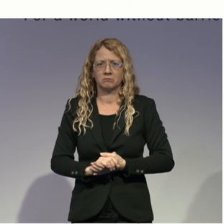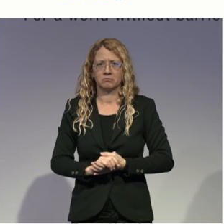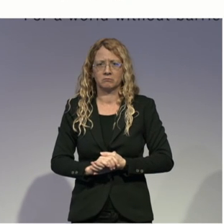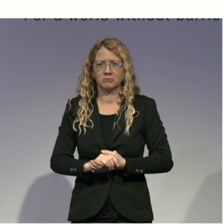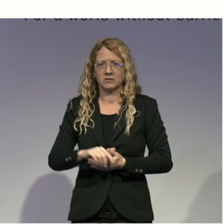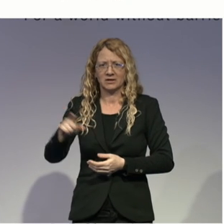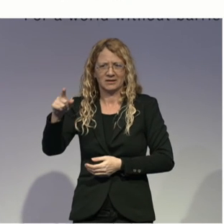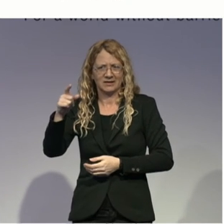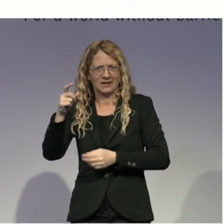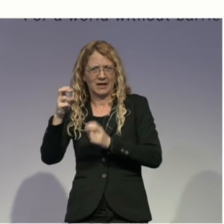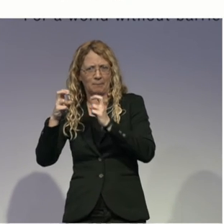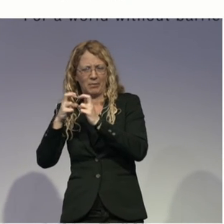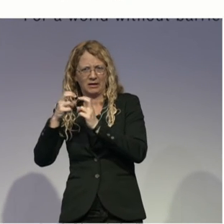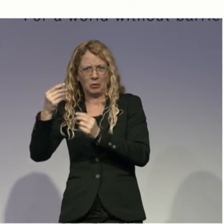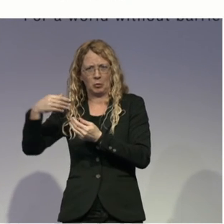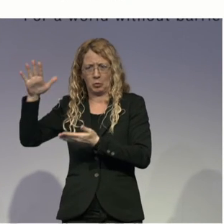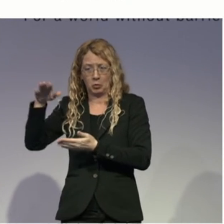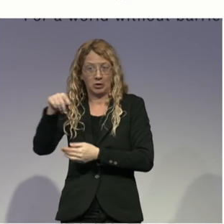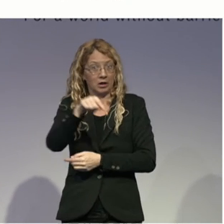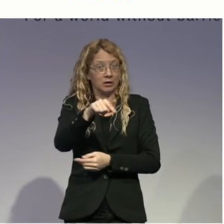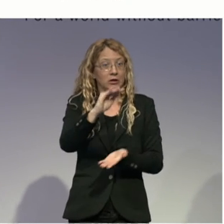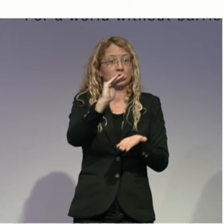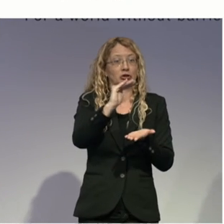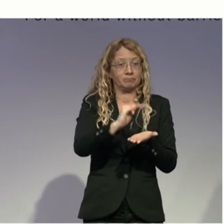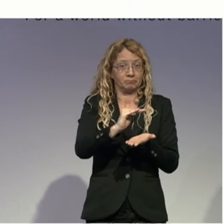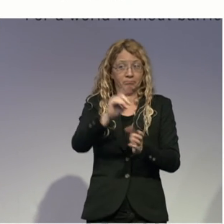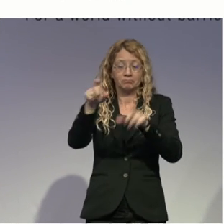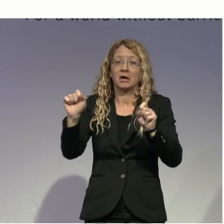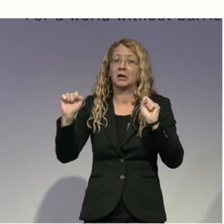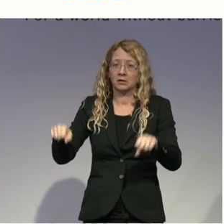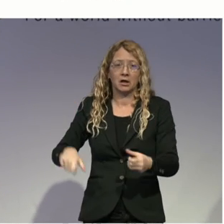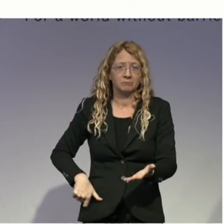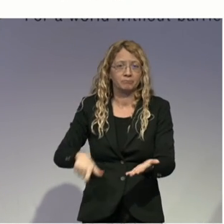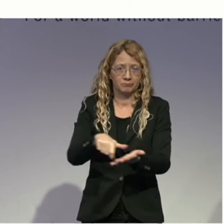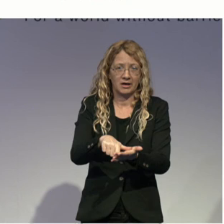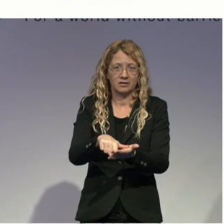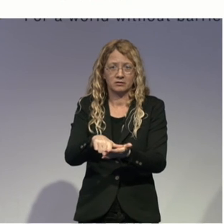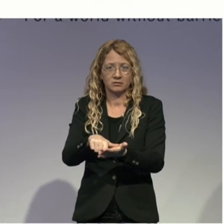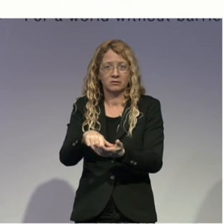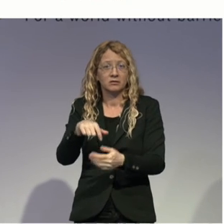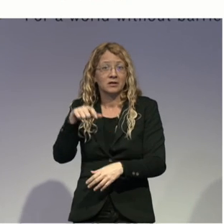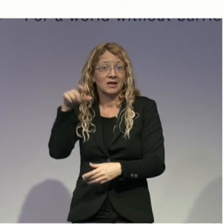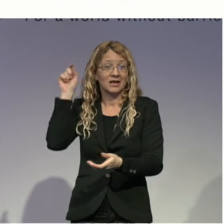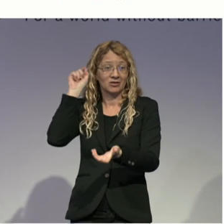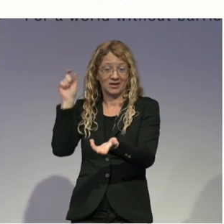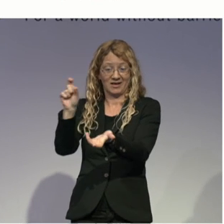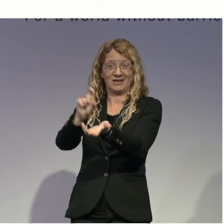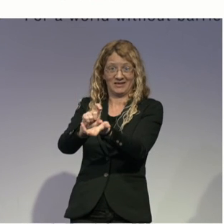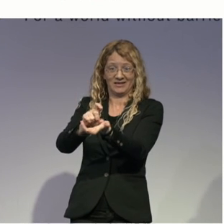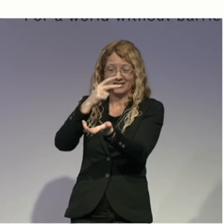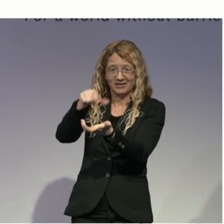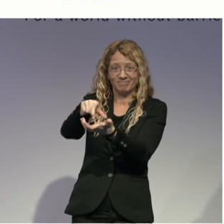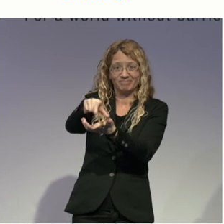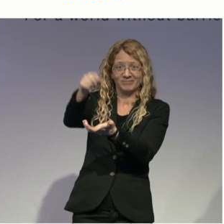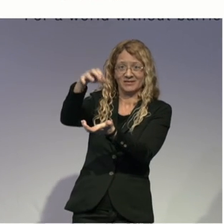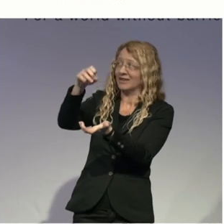Our background is that the solar charger has been co-founded with people who have hearing impairment. It